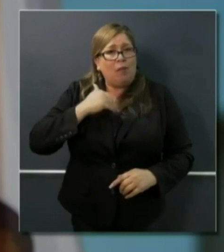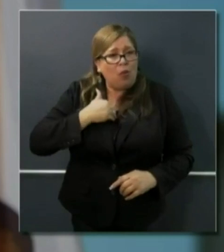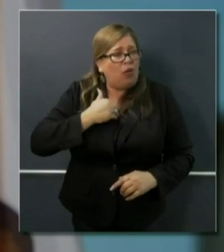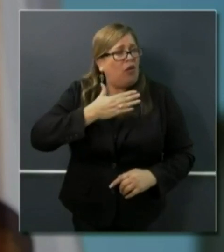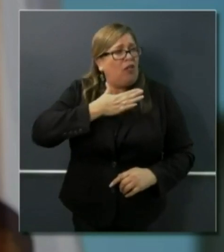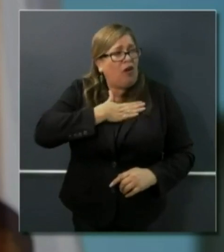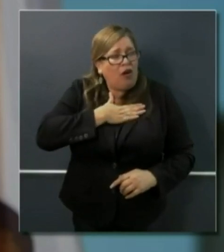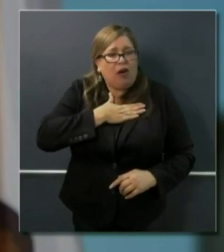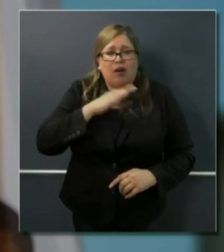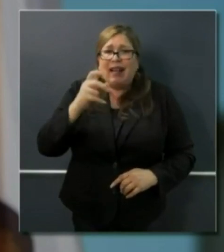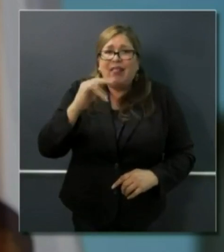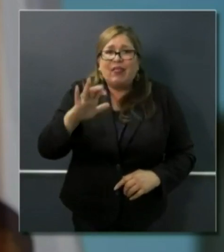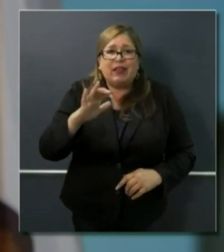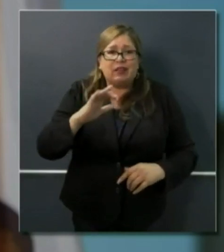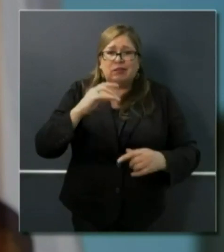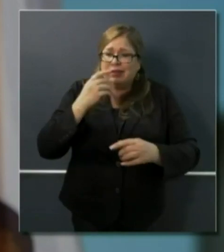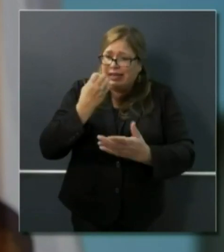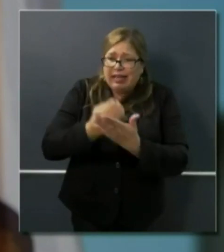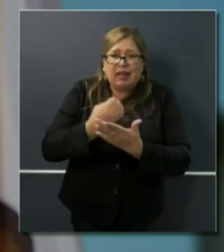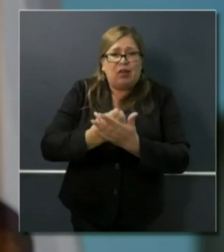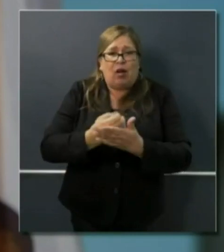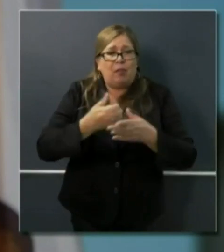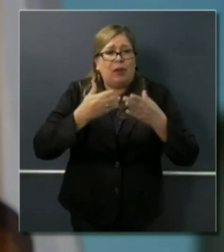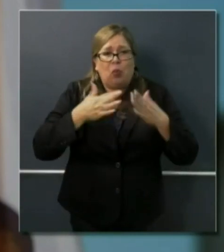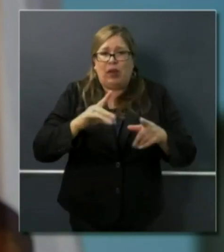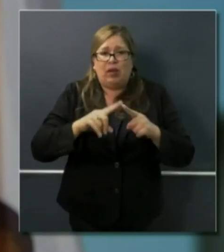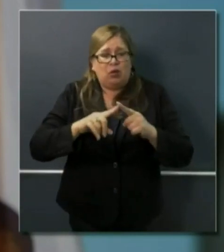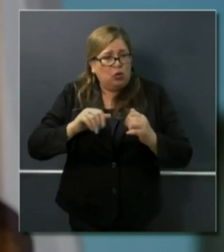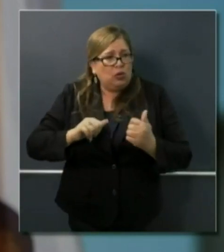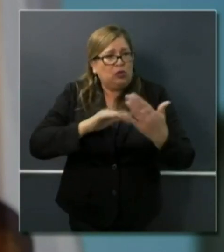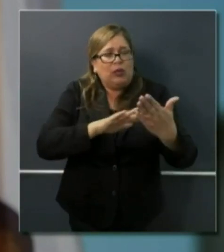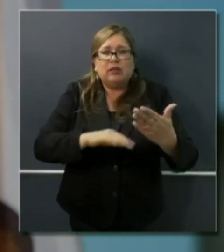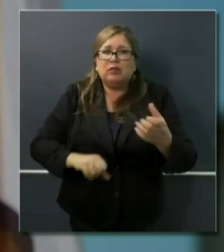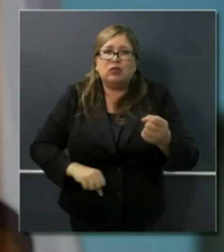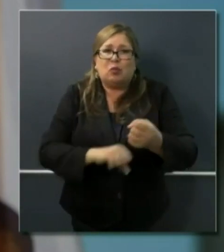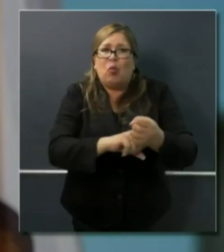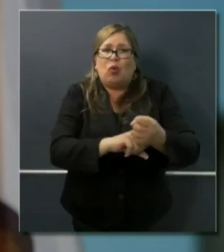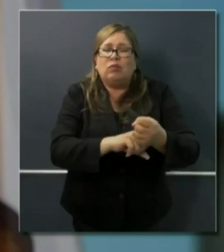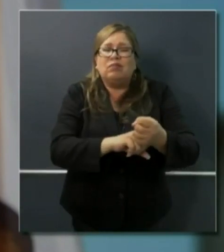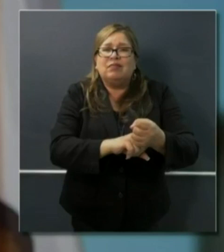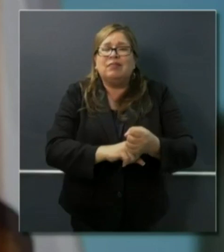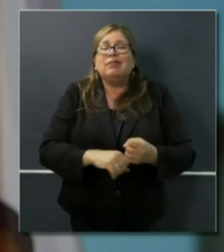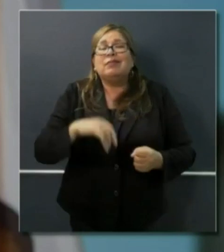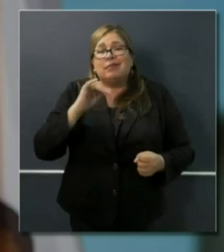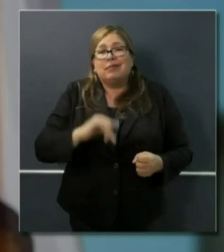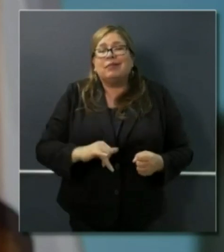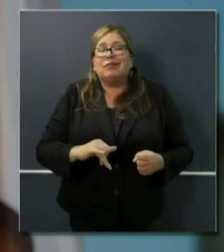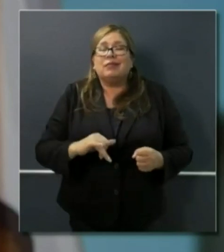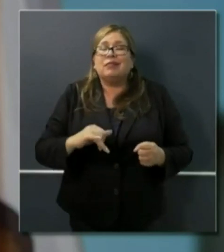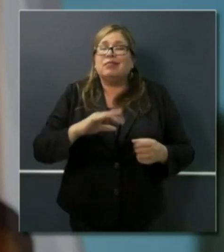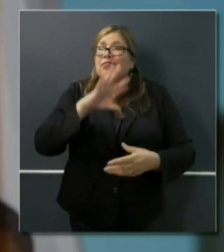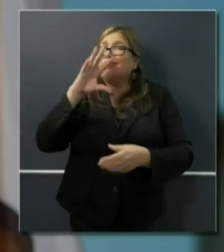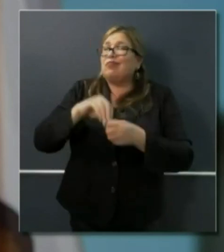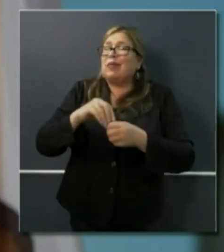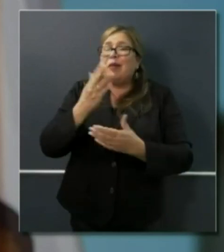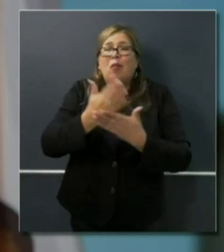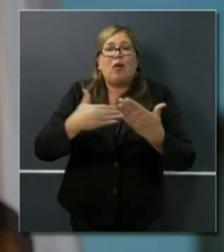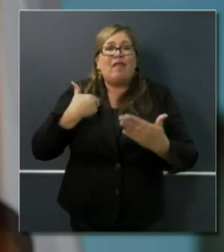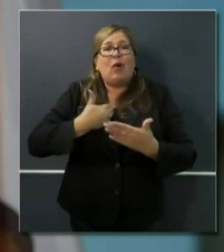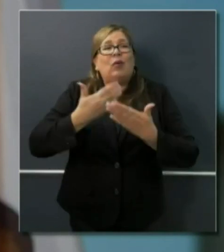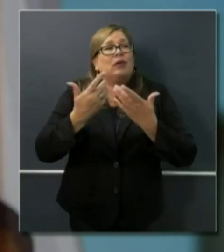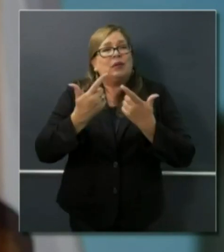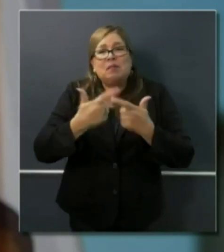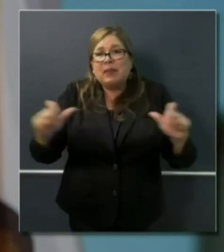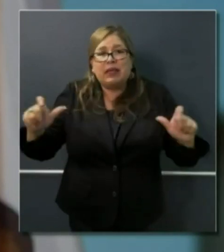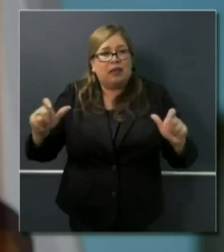thing to do. And so that's an additional area of support that's part and parcel of our broader efforts to help our